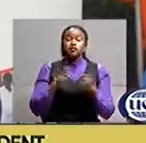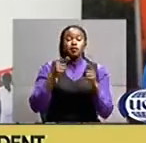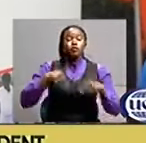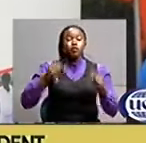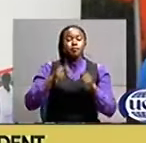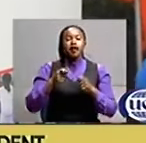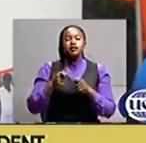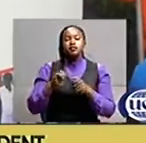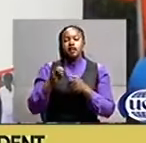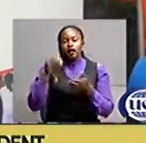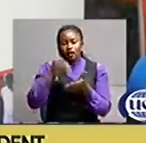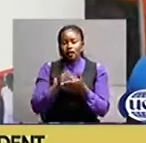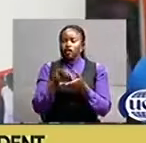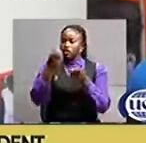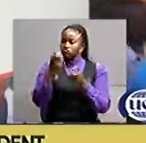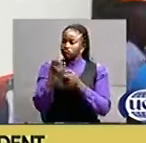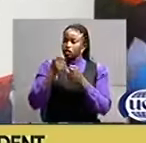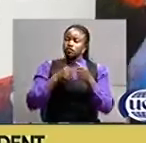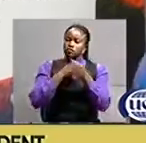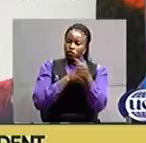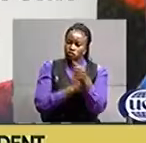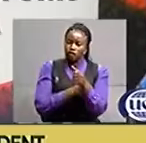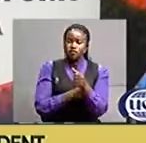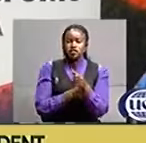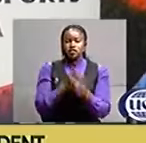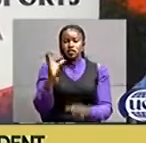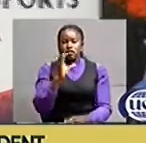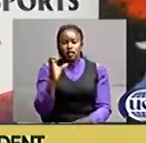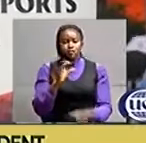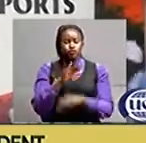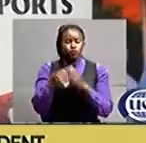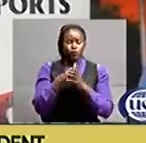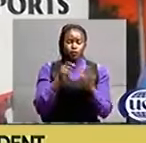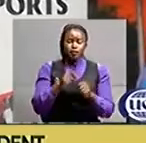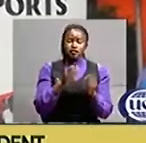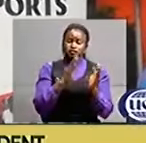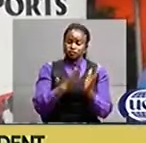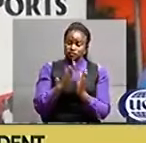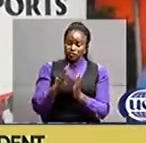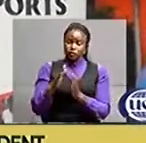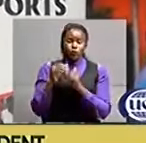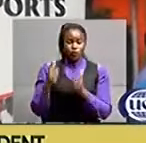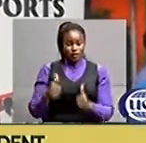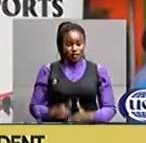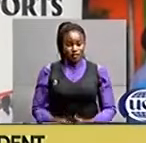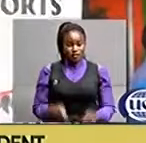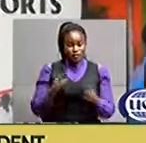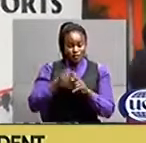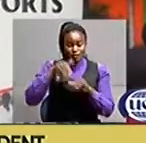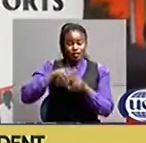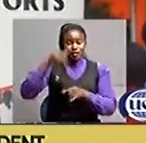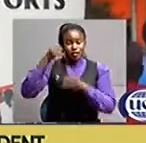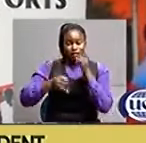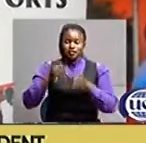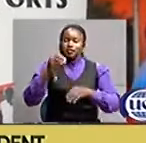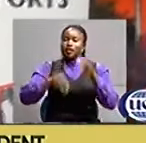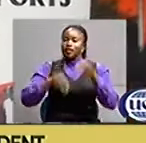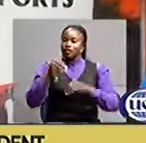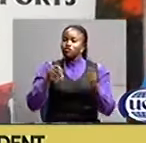accountability clubs must be put in order because i mean in this last election we could see that you